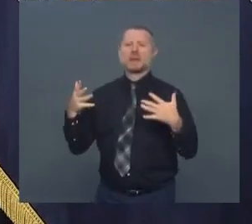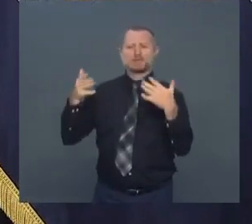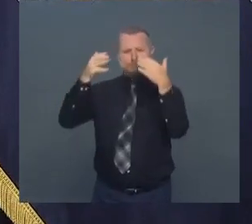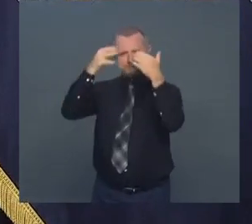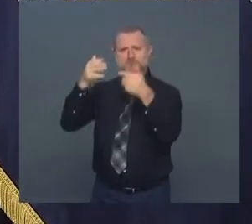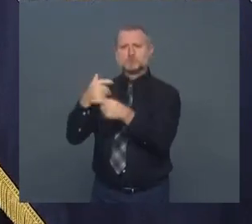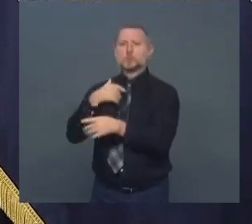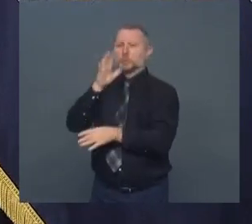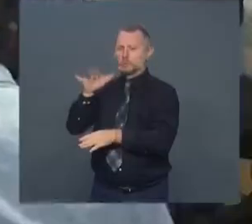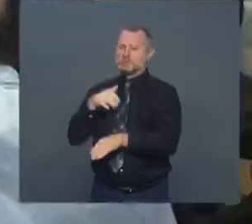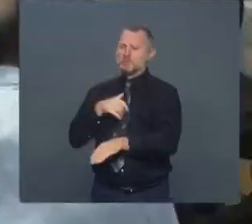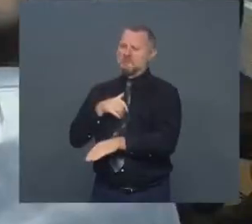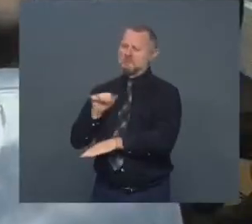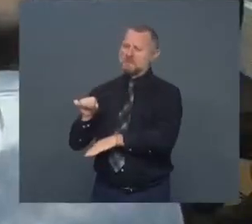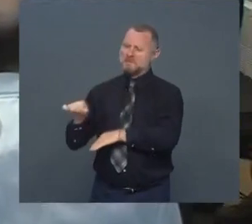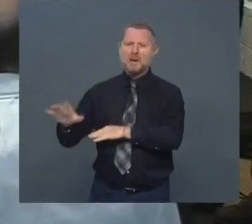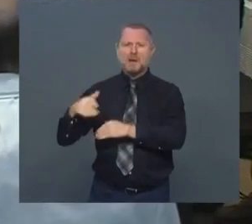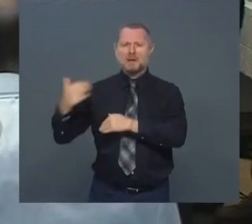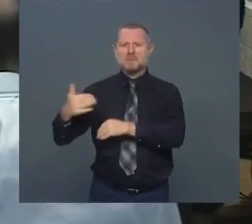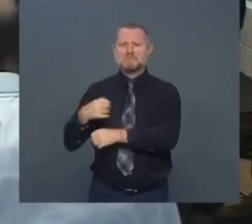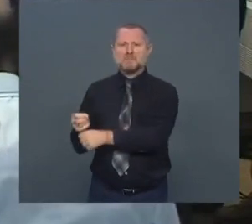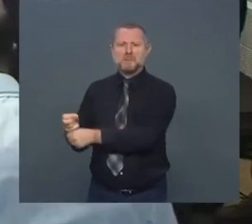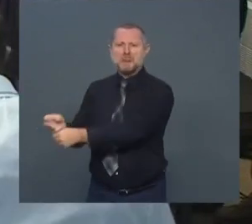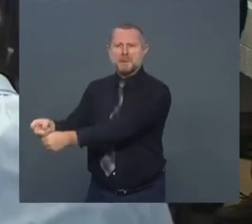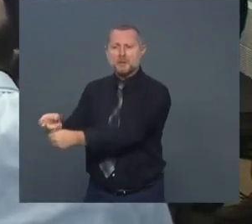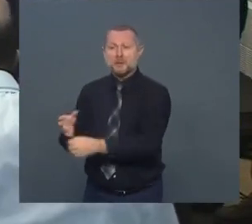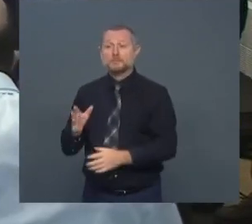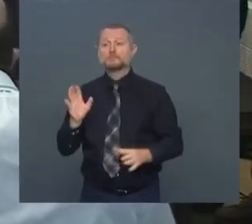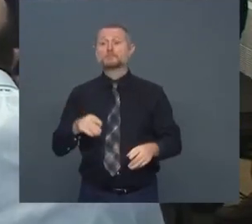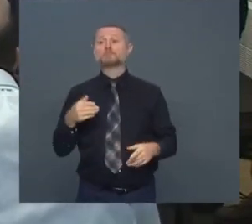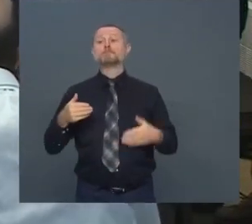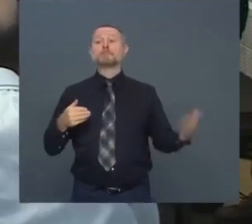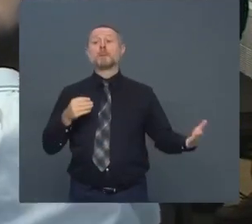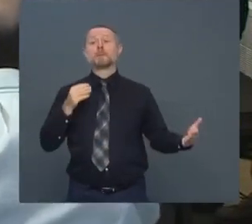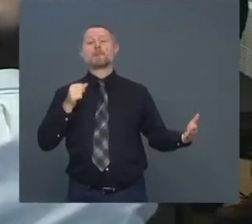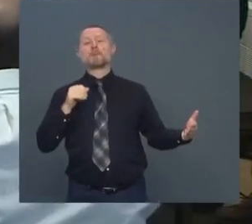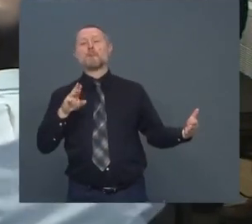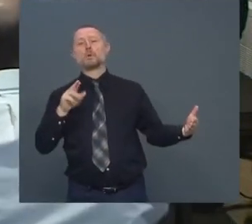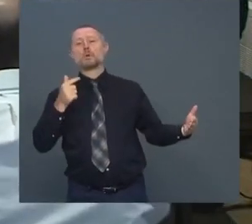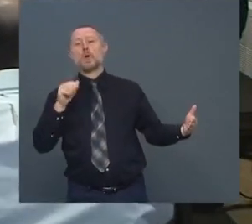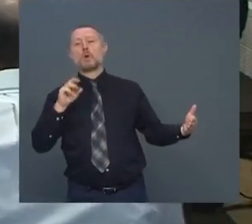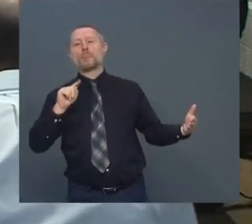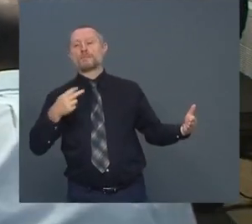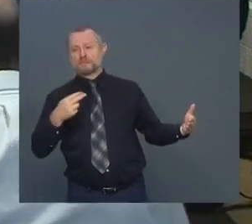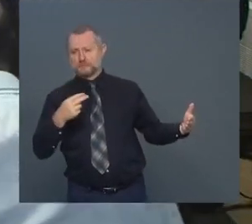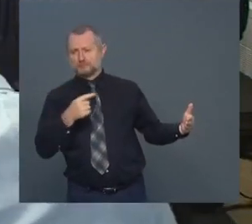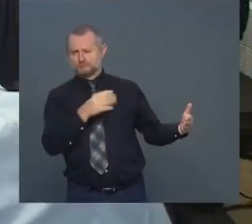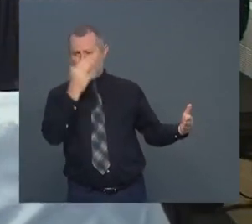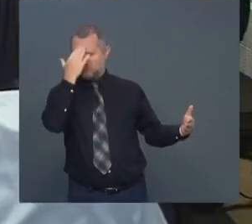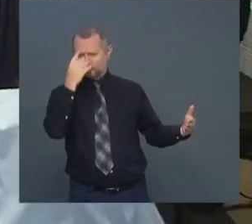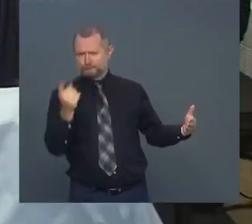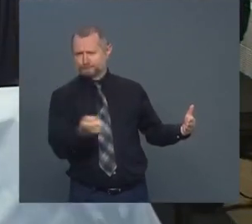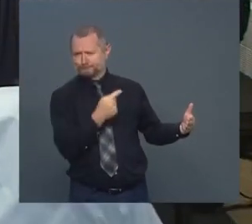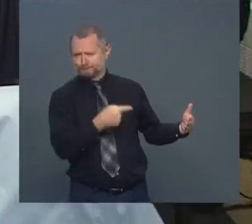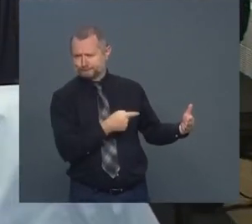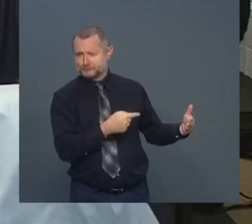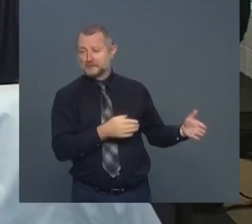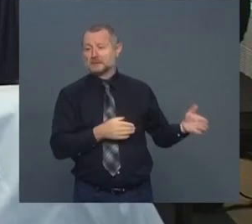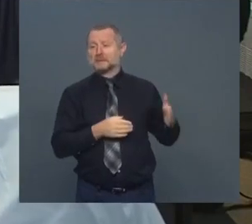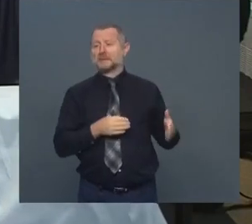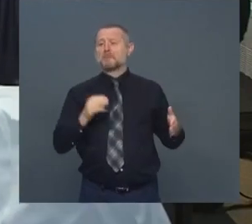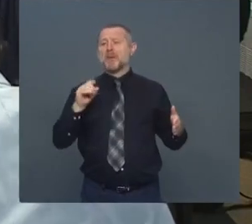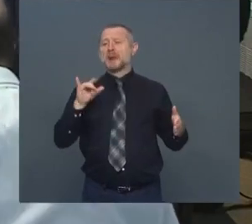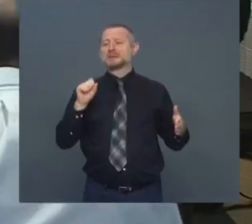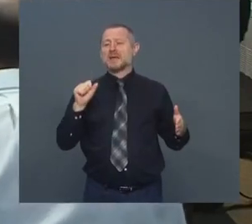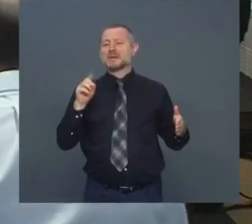To my right, we have Mr. Gareth Rhodes, which everybody knows. To my immediate right, we have Melissa DeRosa, secretary to